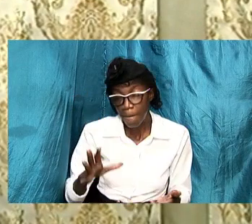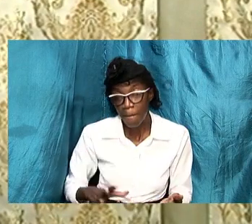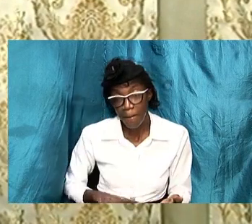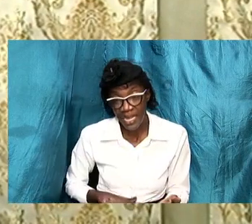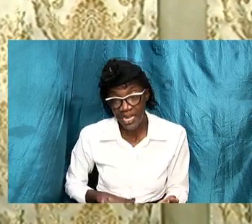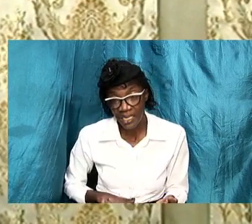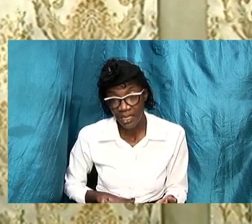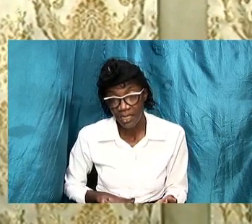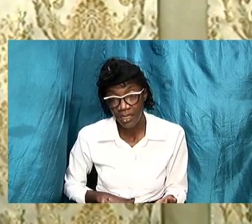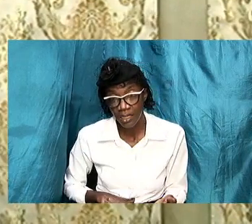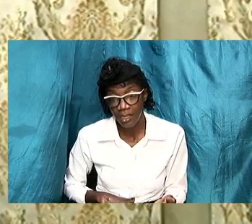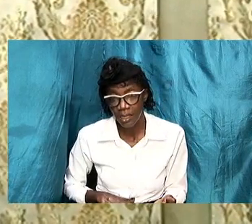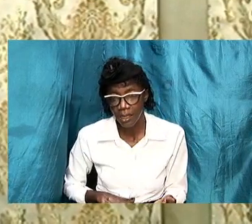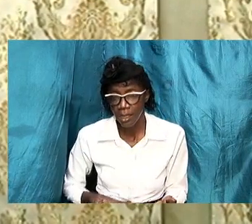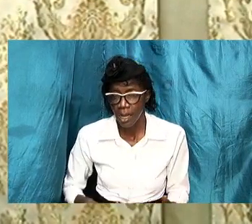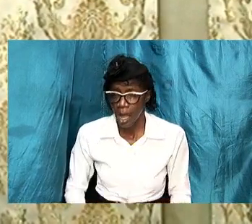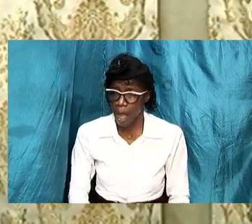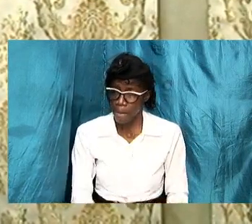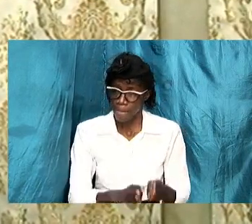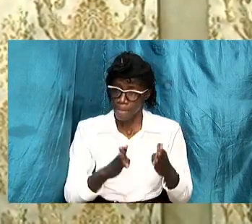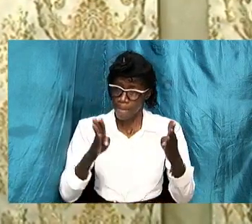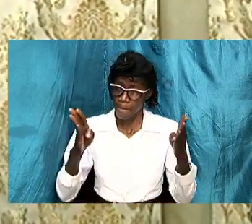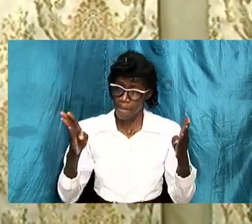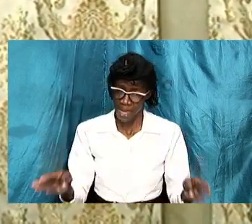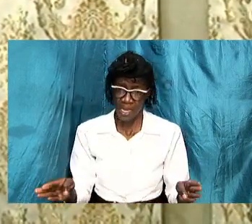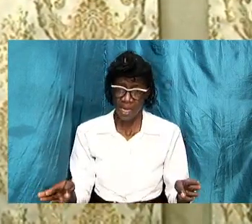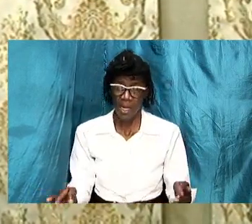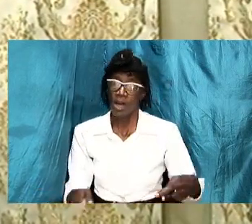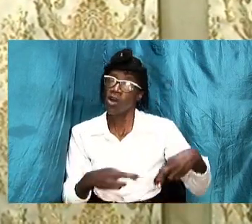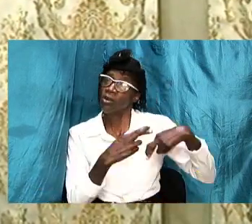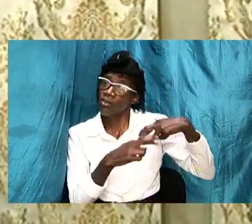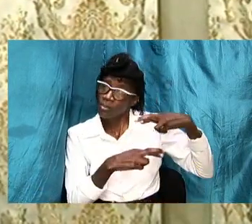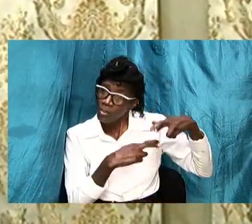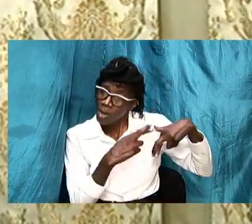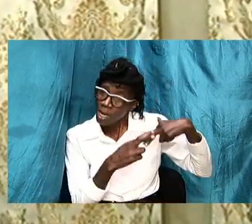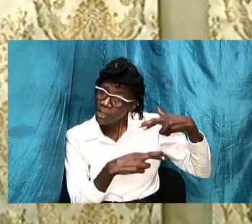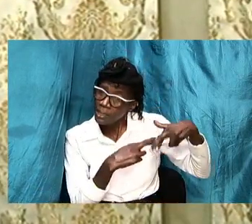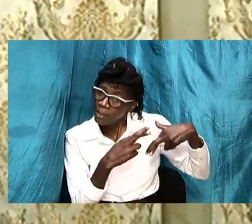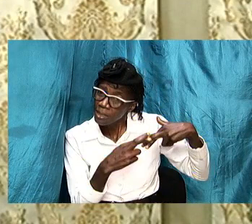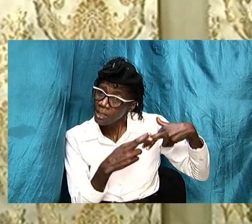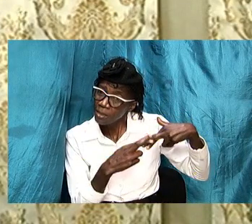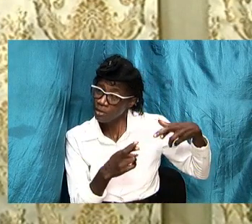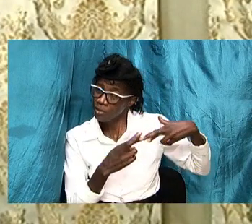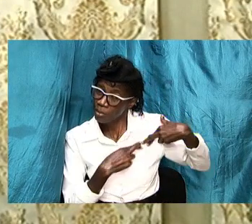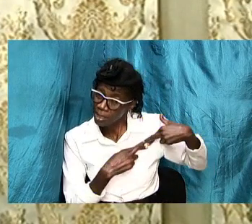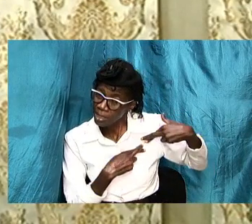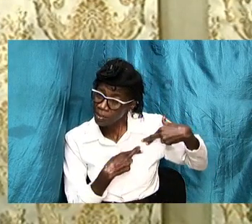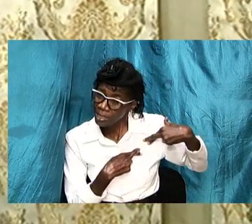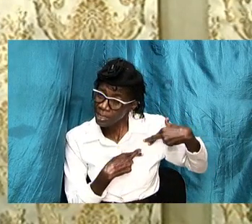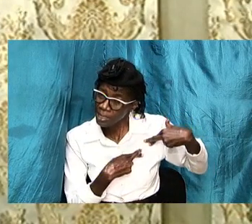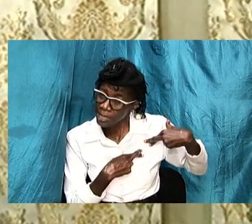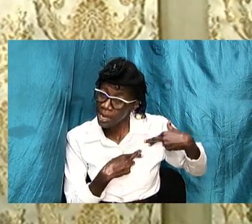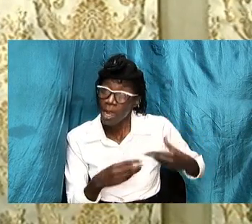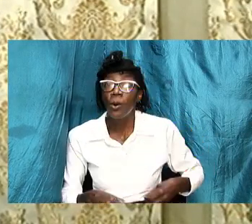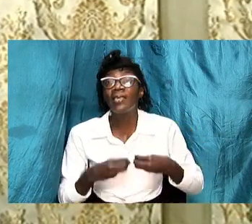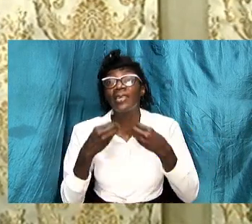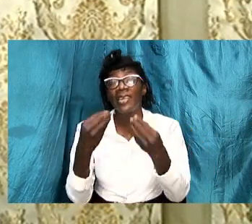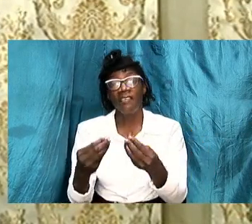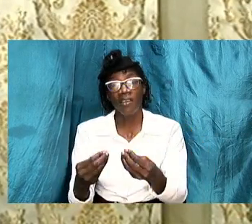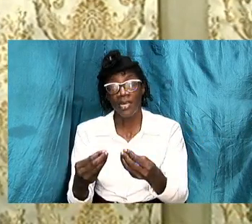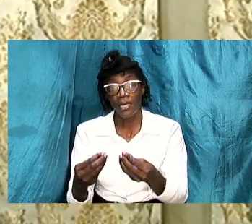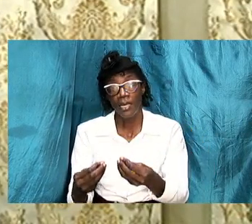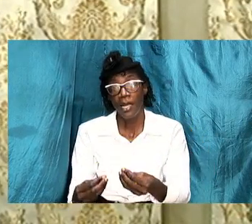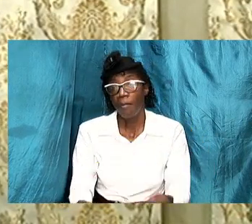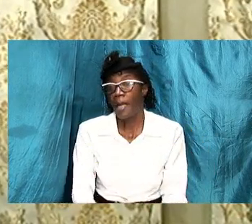a tremendous responsibility was given to us by almighty god the responsibility to